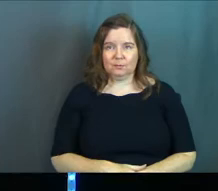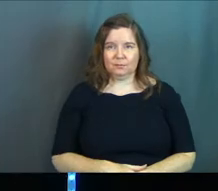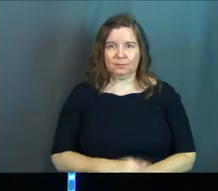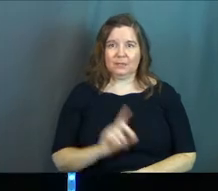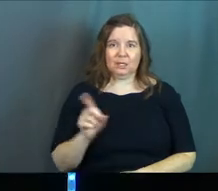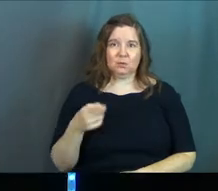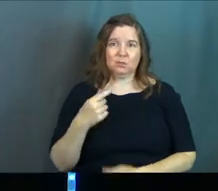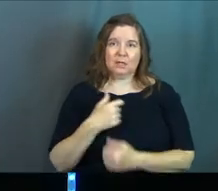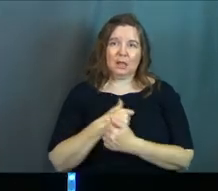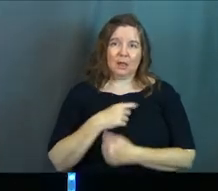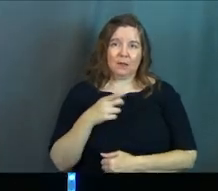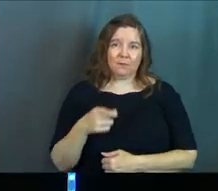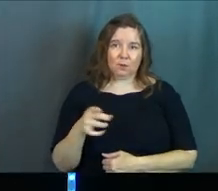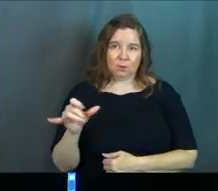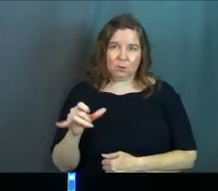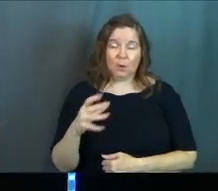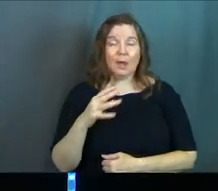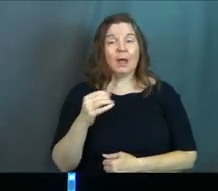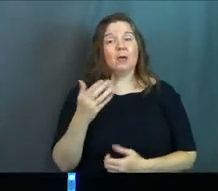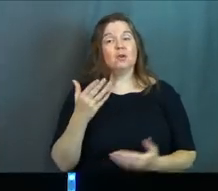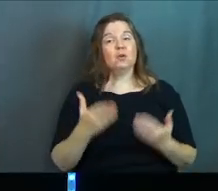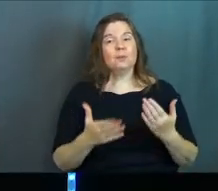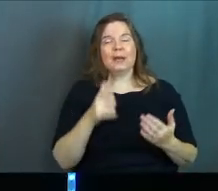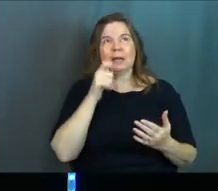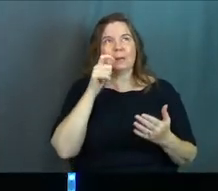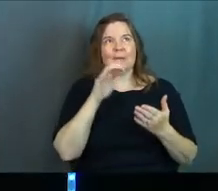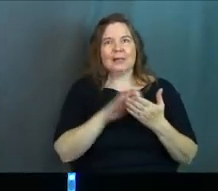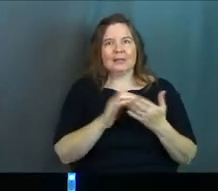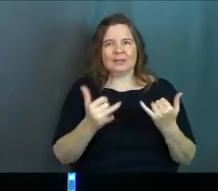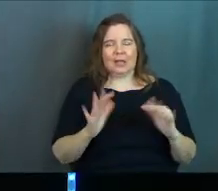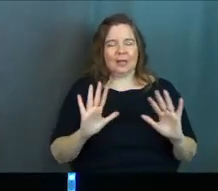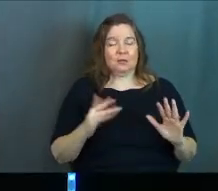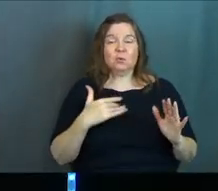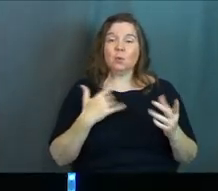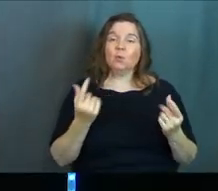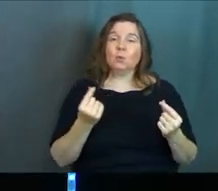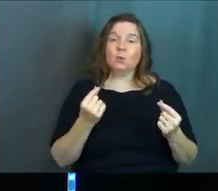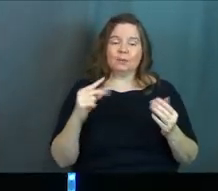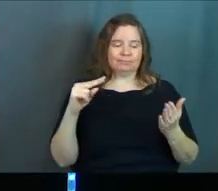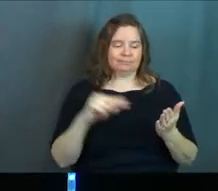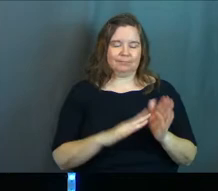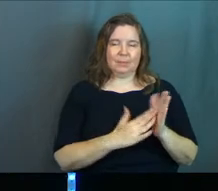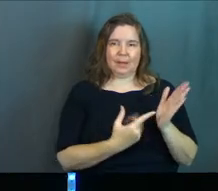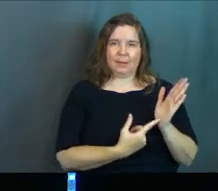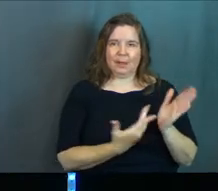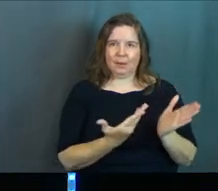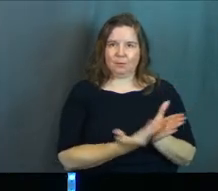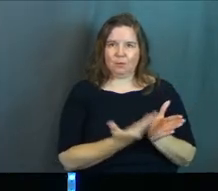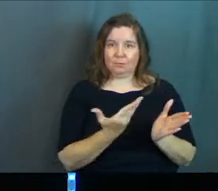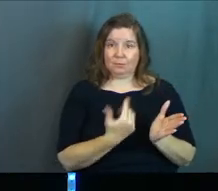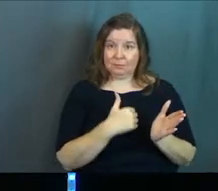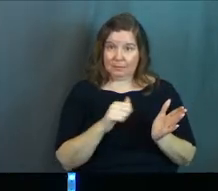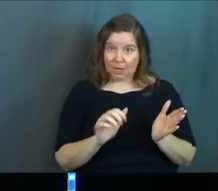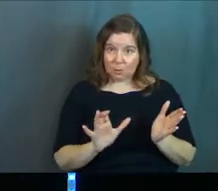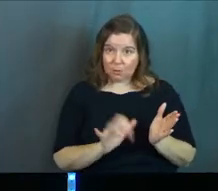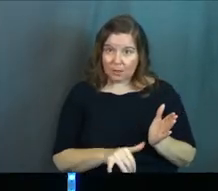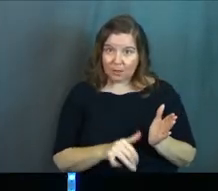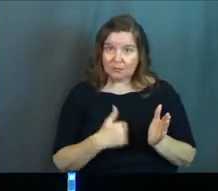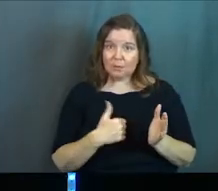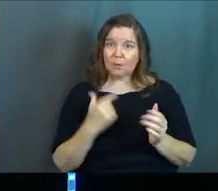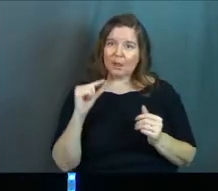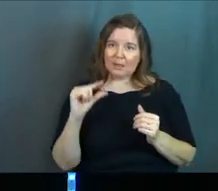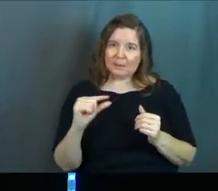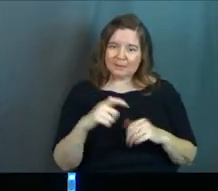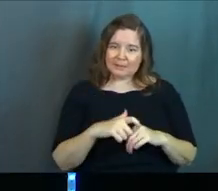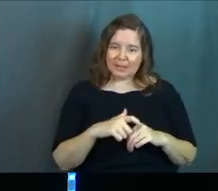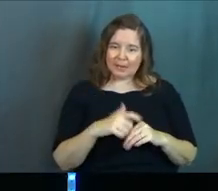He'll just love you. And you might not believe it today. So I'm going to take you to the Bible and I'm going to prove it to you. Can I do that? Can we